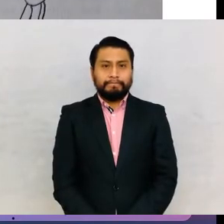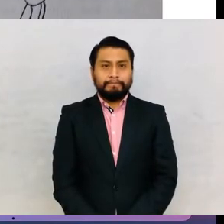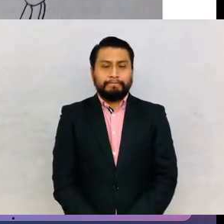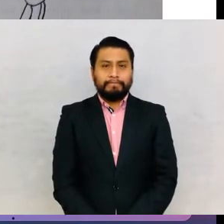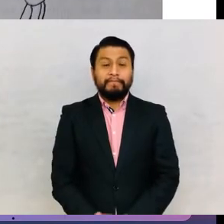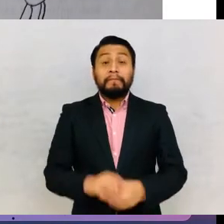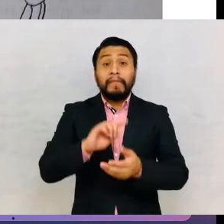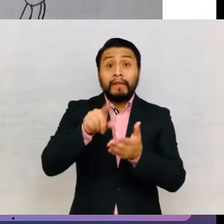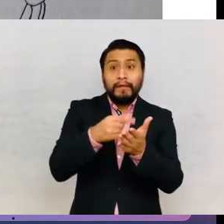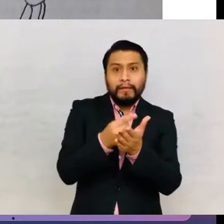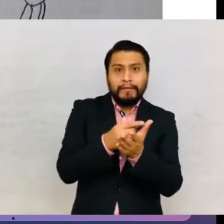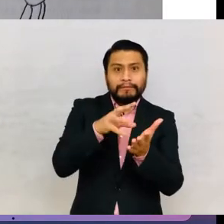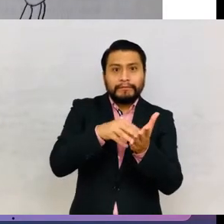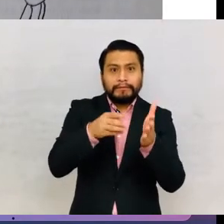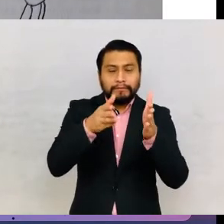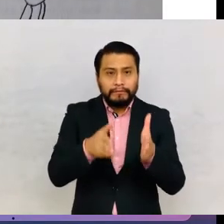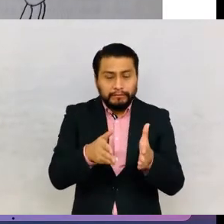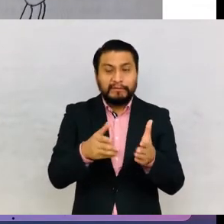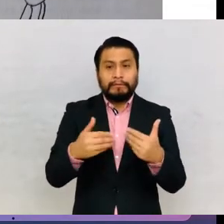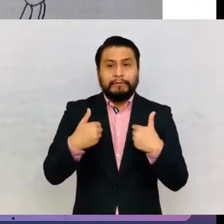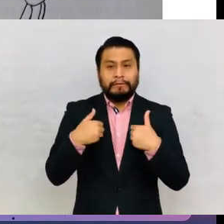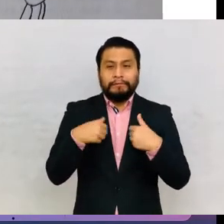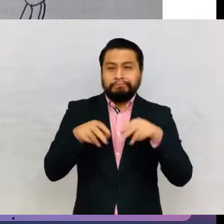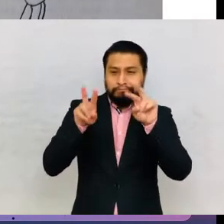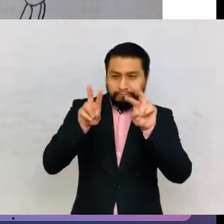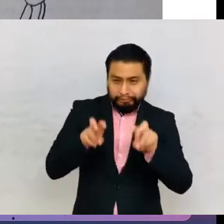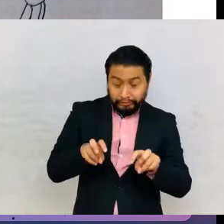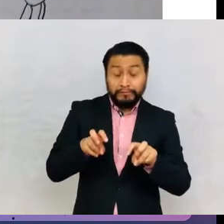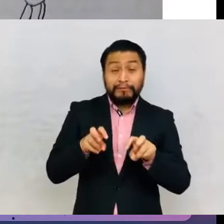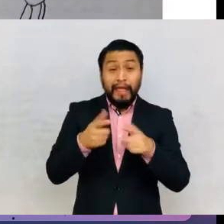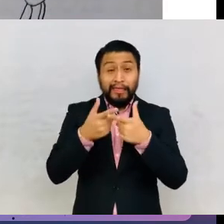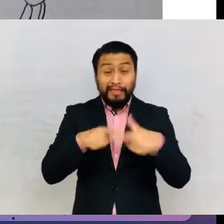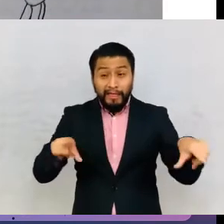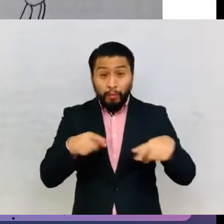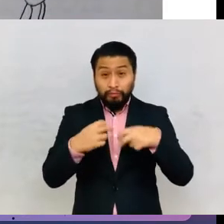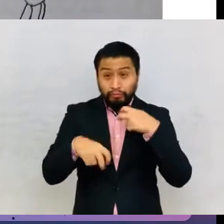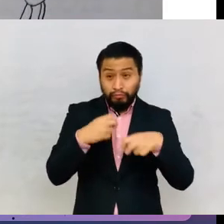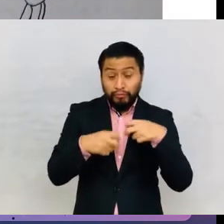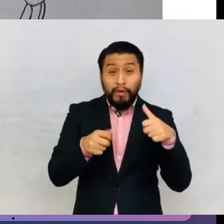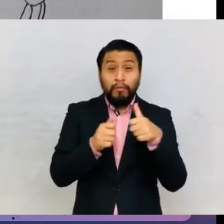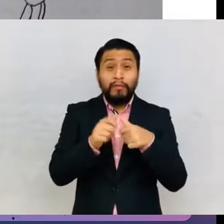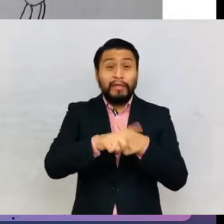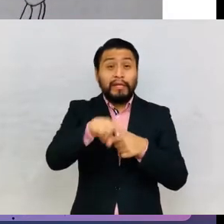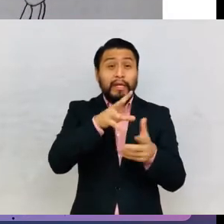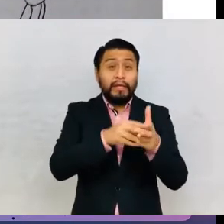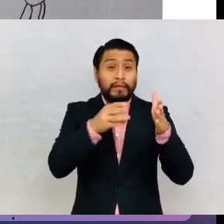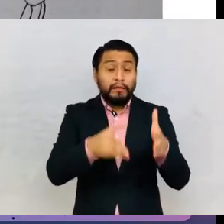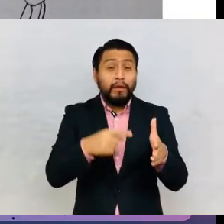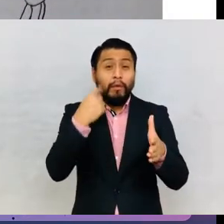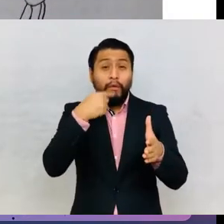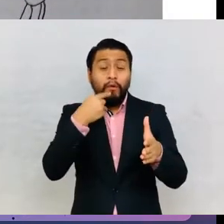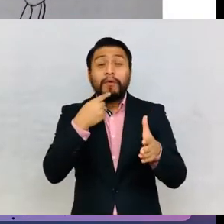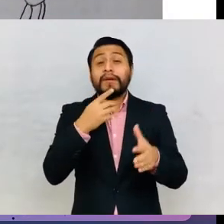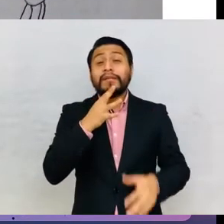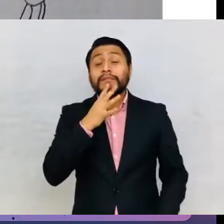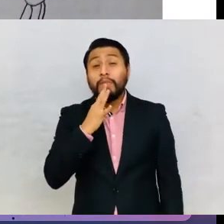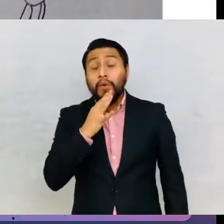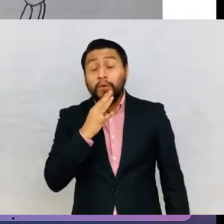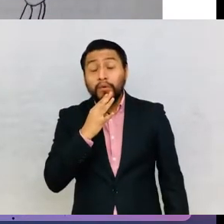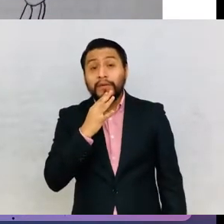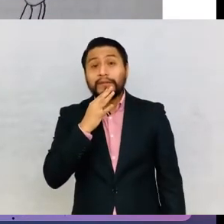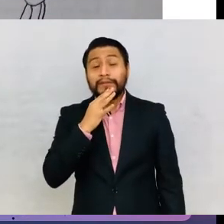student, Hastings, continued to explore the language issue with students who spoke Indigenous languages